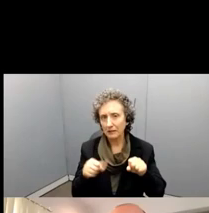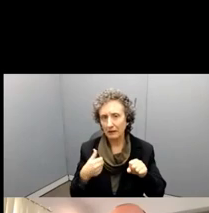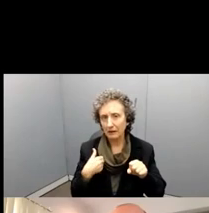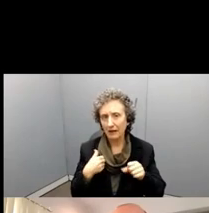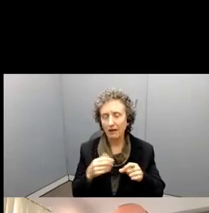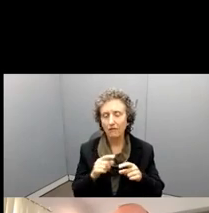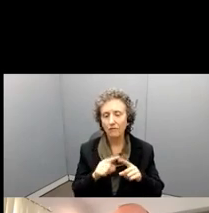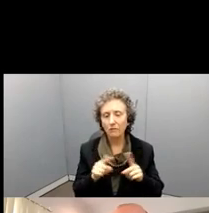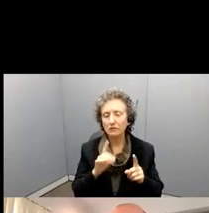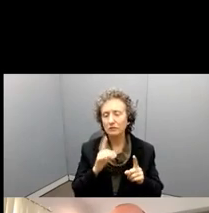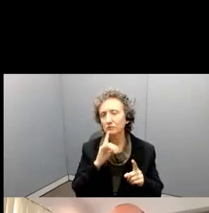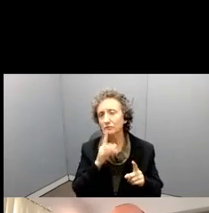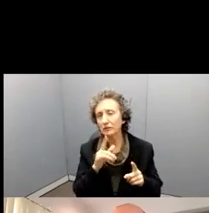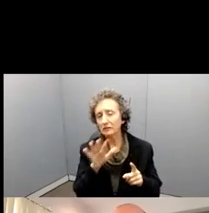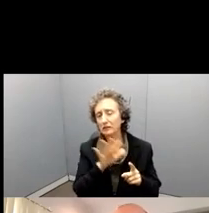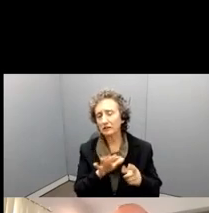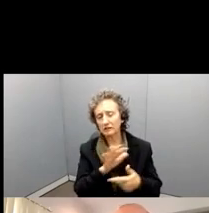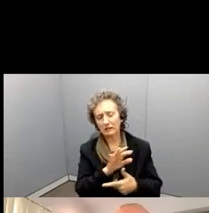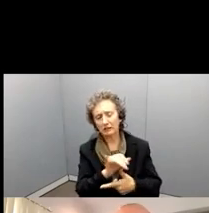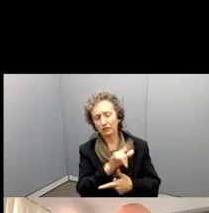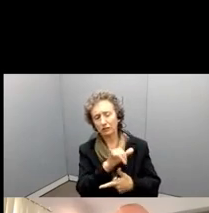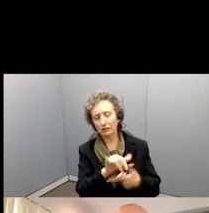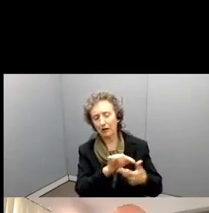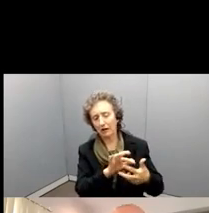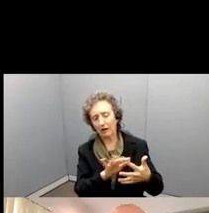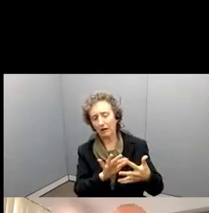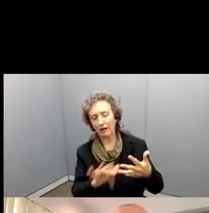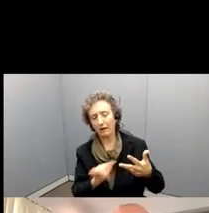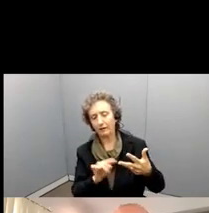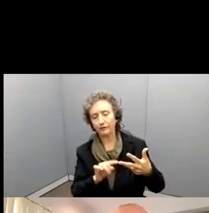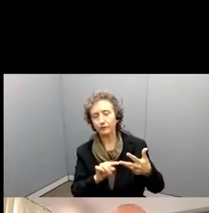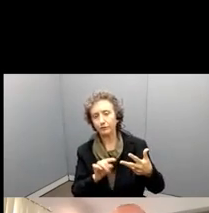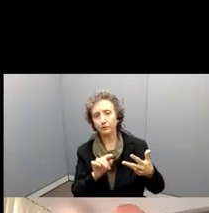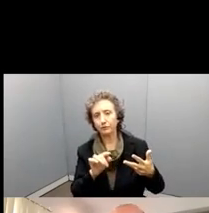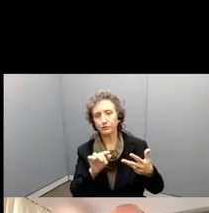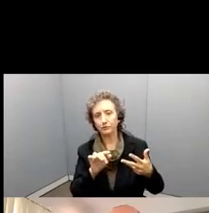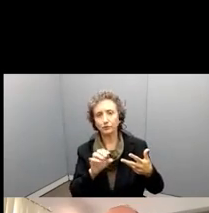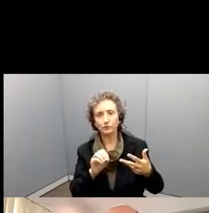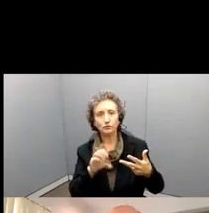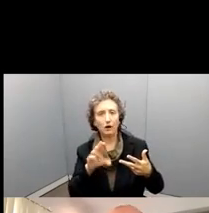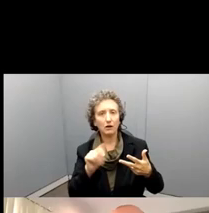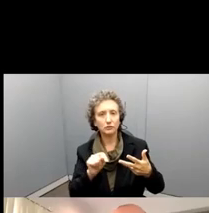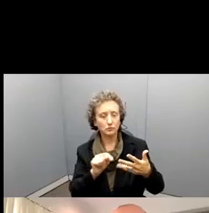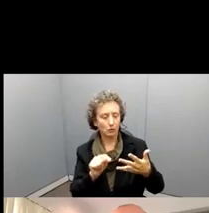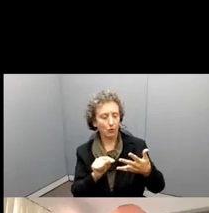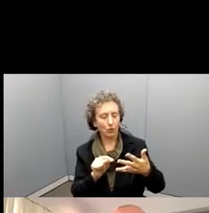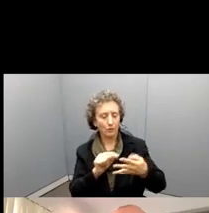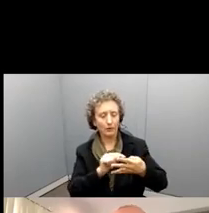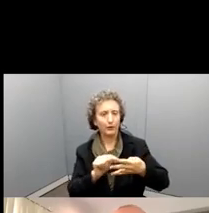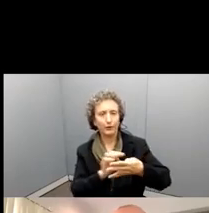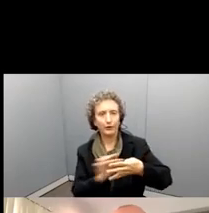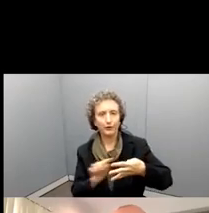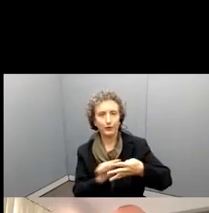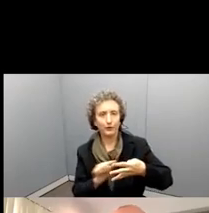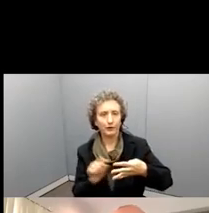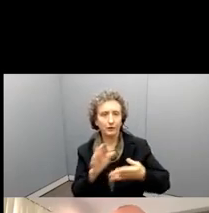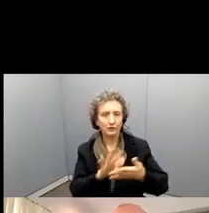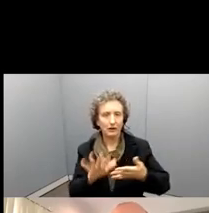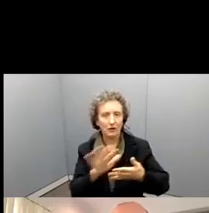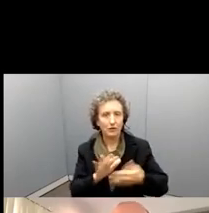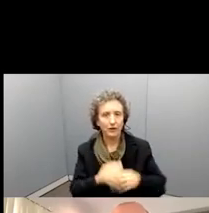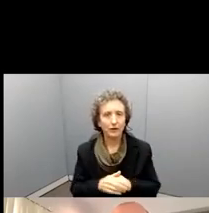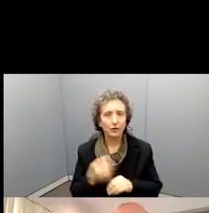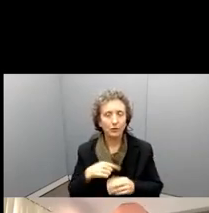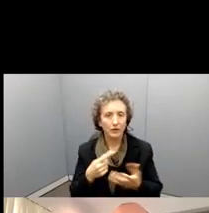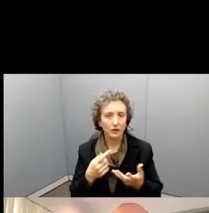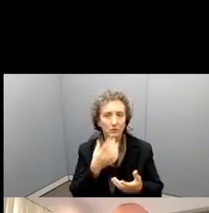in that sort of July to early October or so time frame, we would like to,